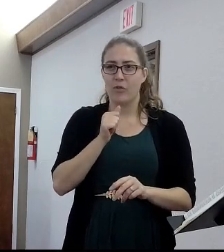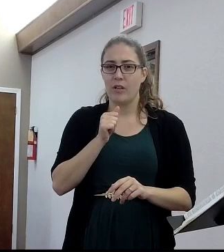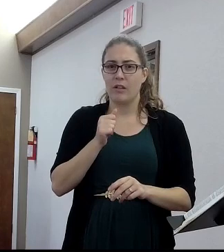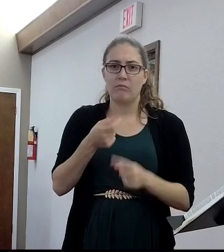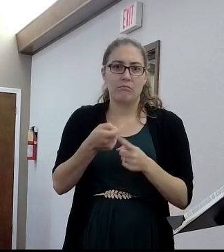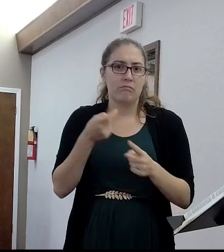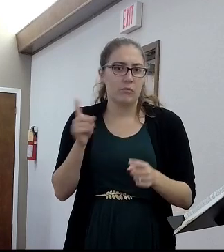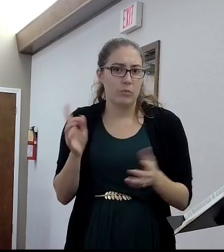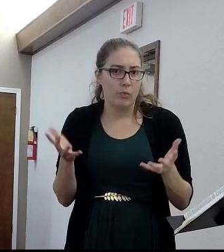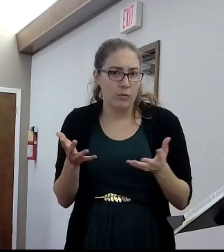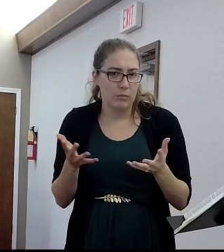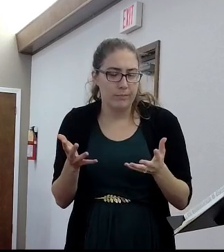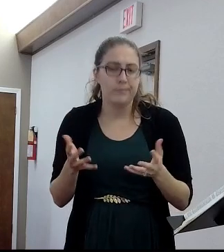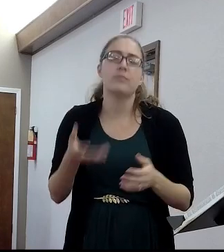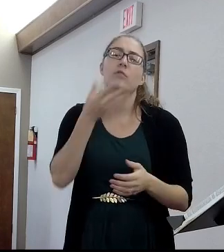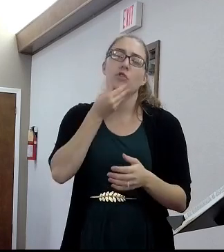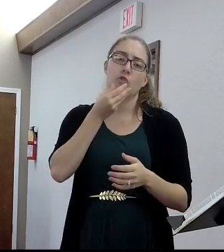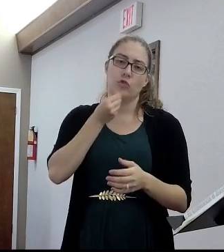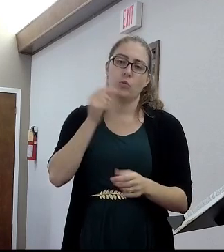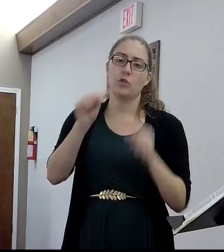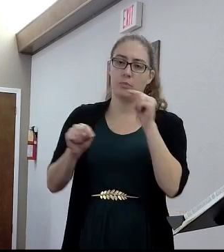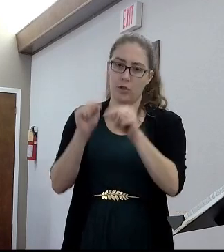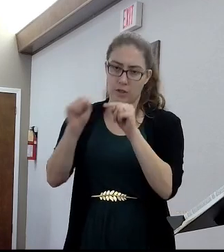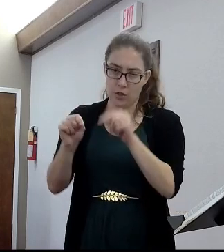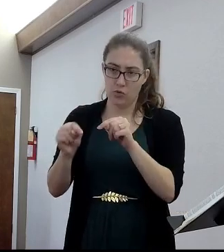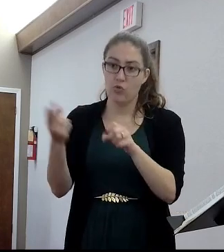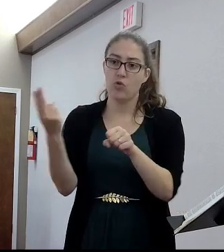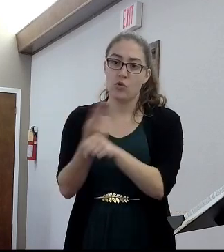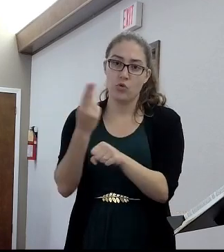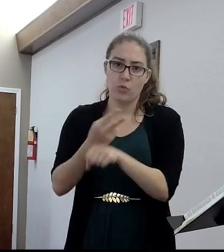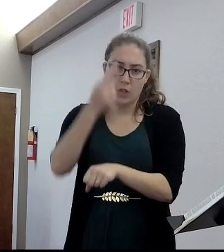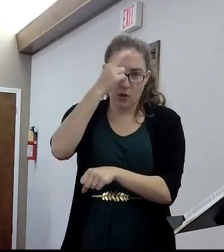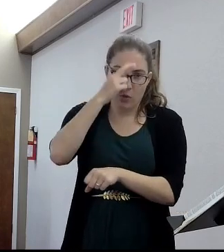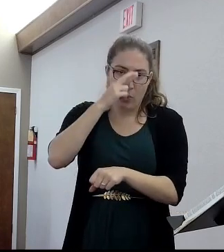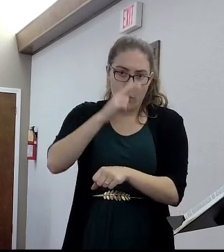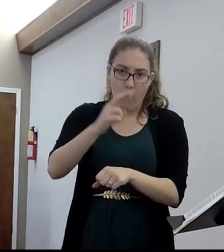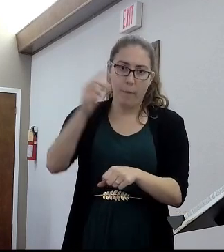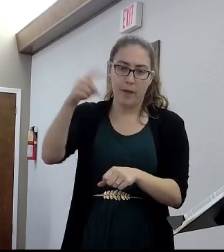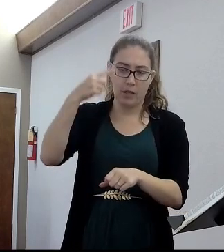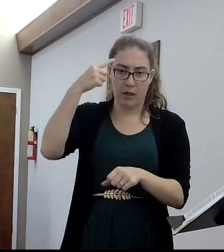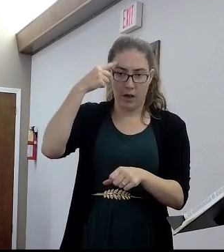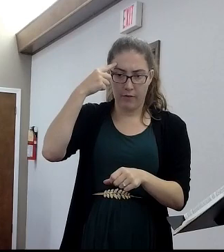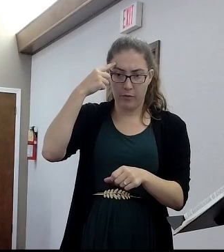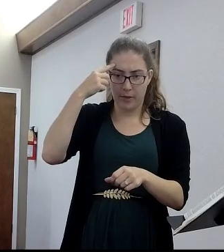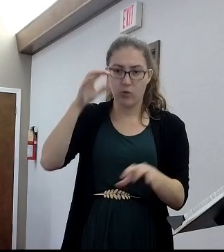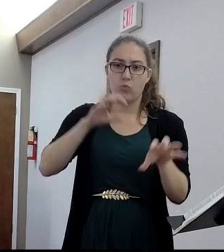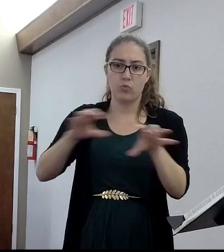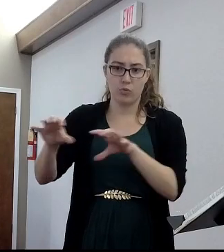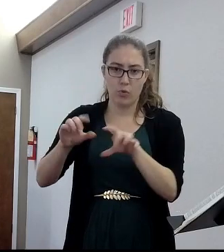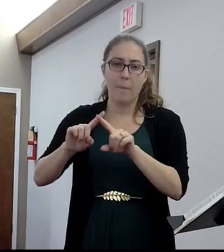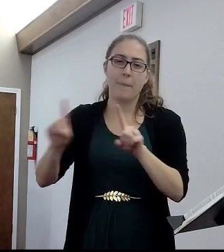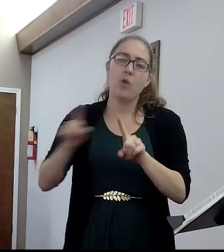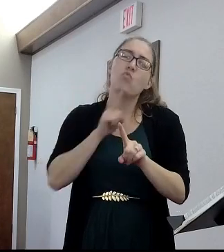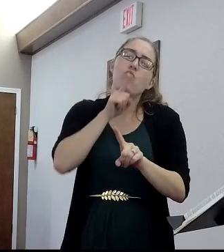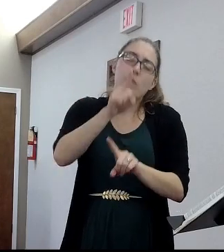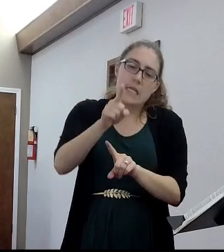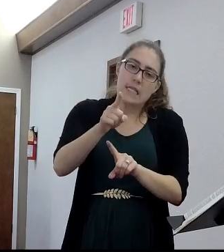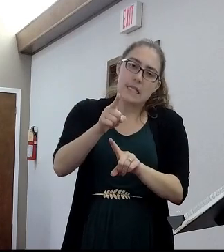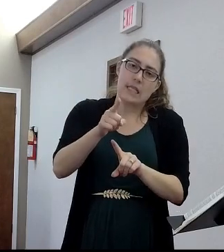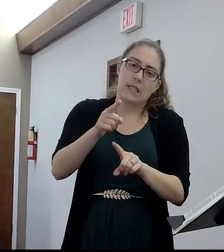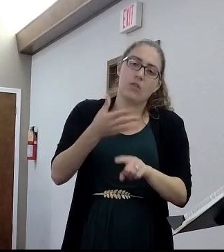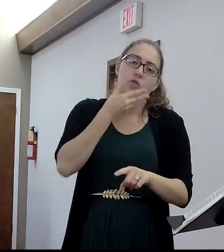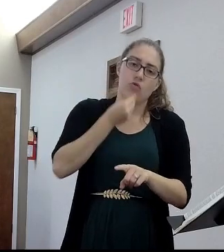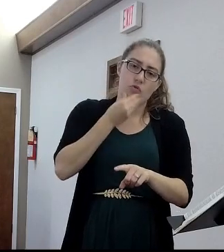the Romans as the sword, as the implement, the bullies. But it was really Jewish persecution against the early church.